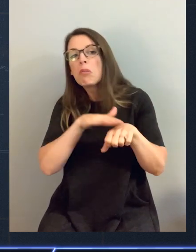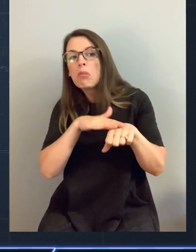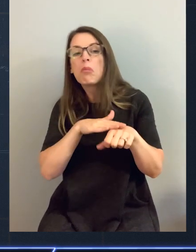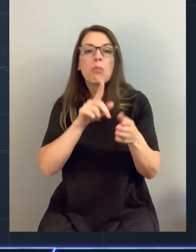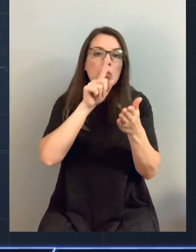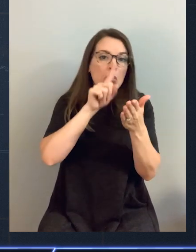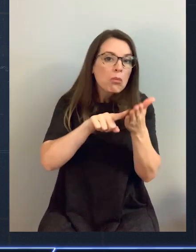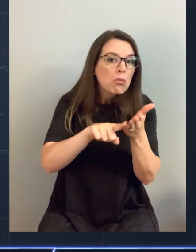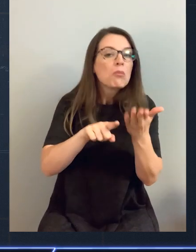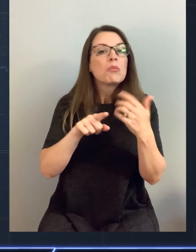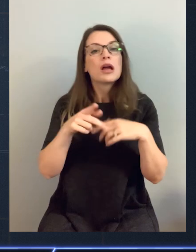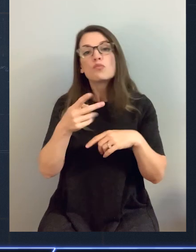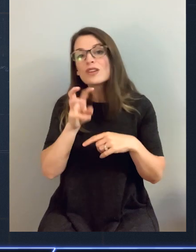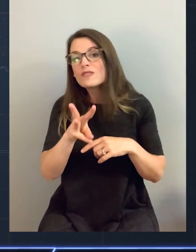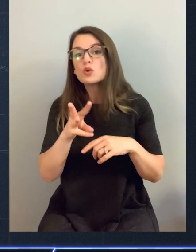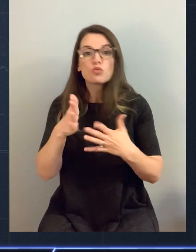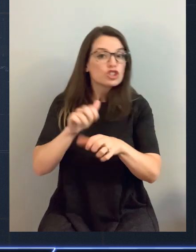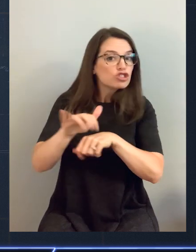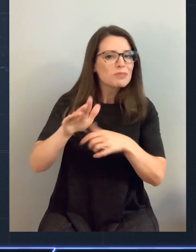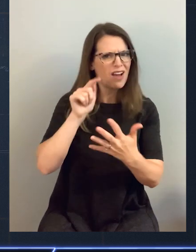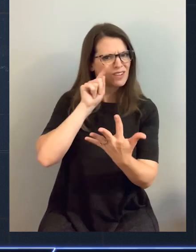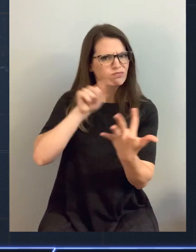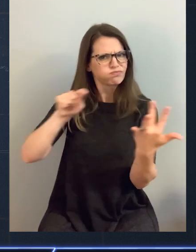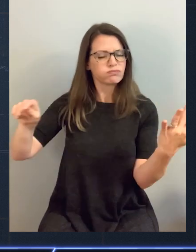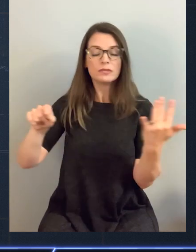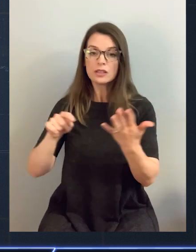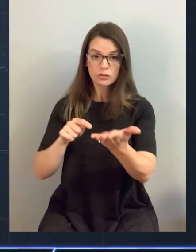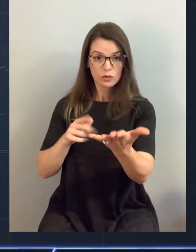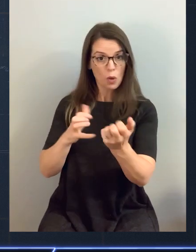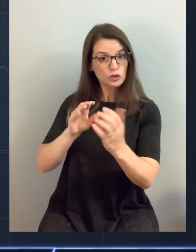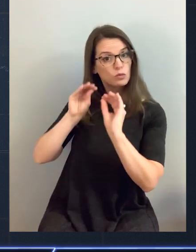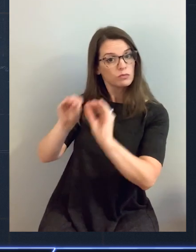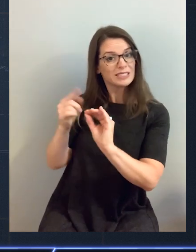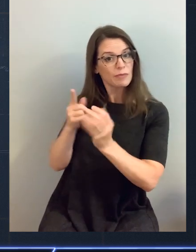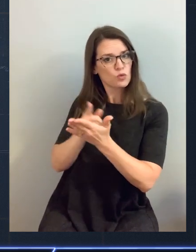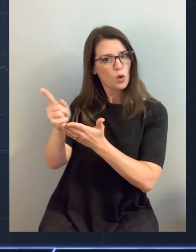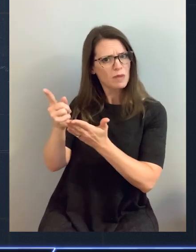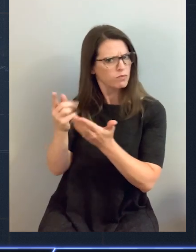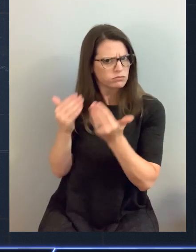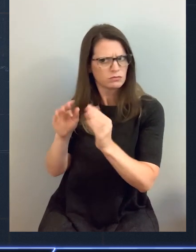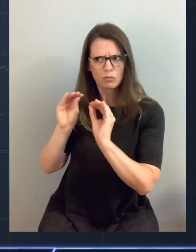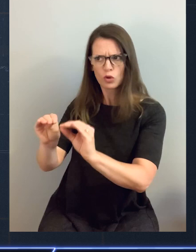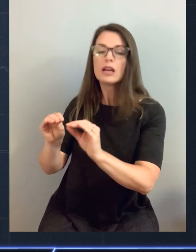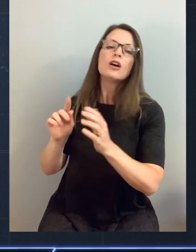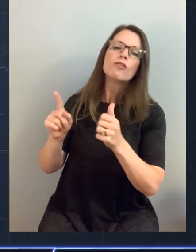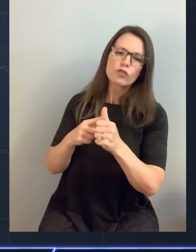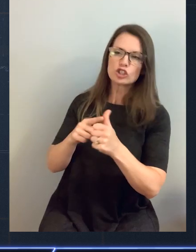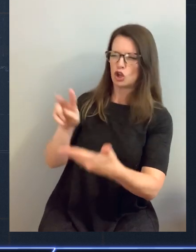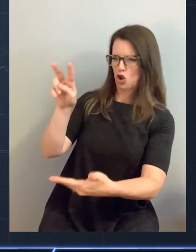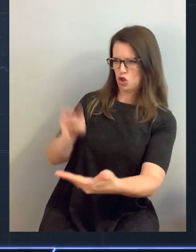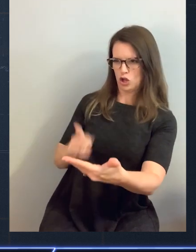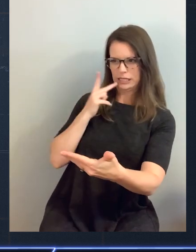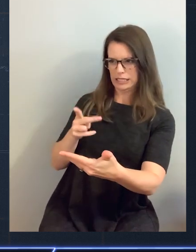ideas that we're researching, working on, that we're previewing, and that we've shipped. Super easy for you to add to